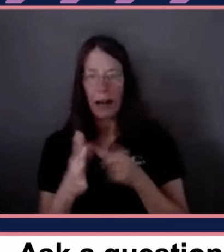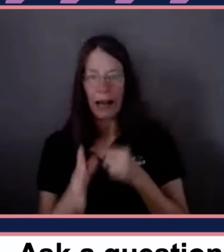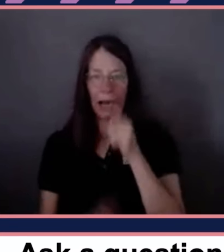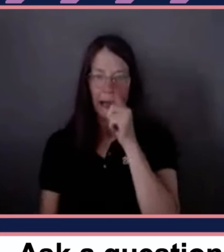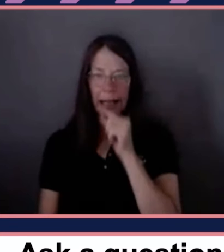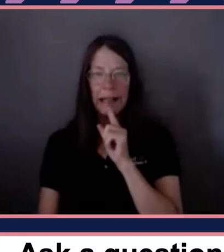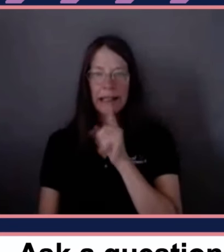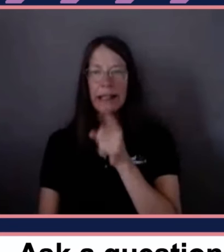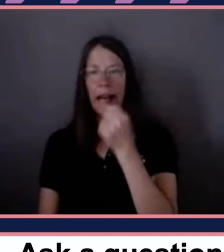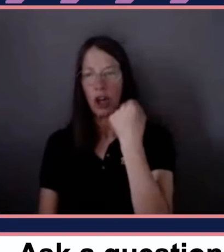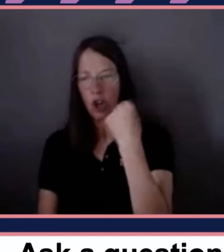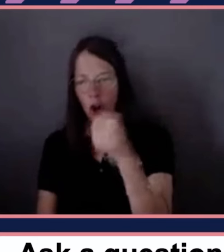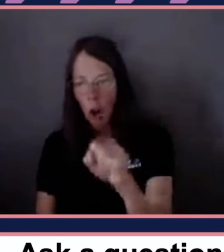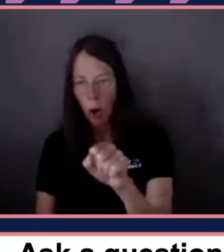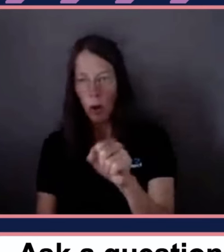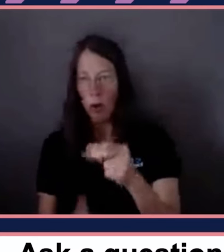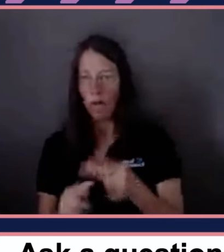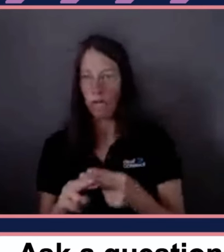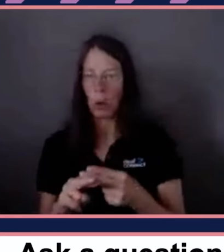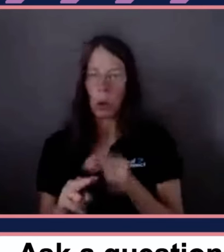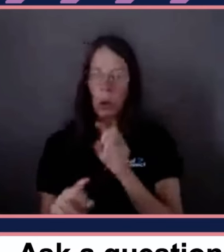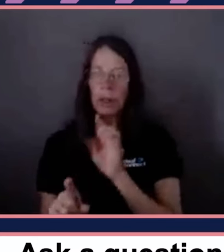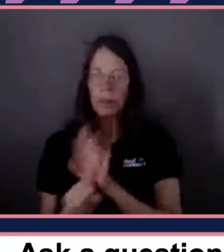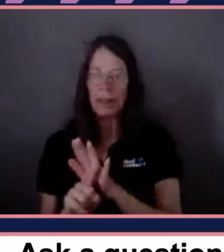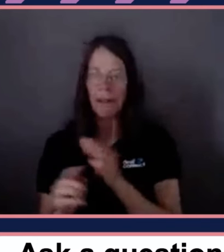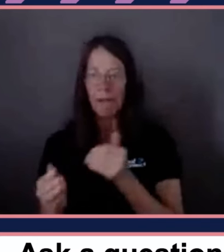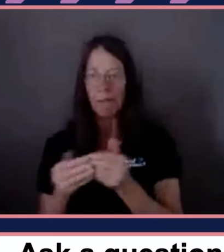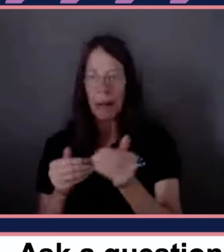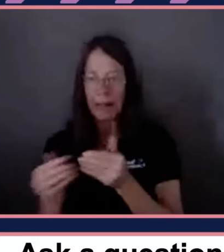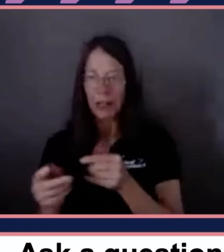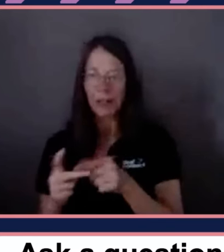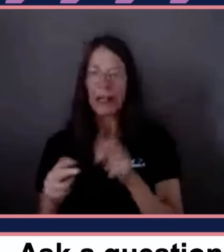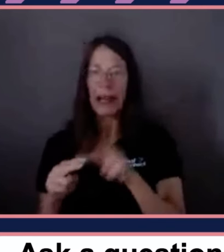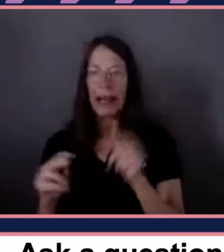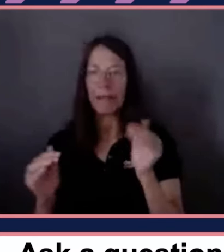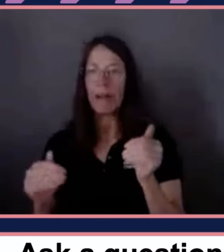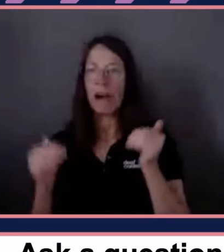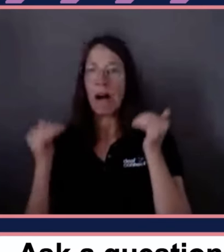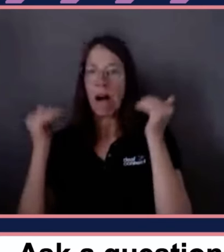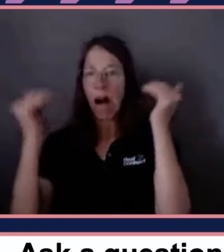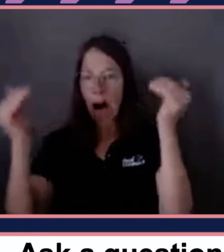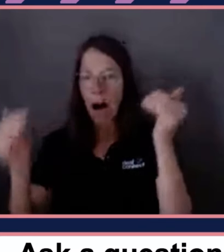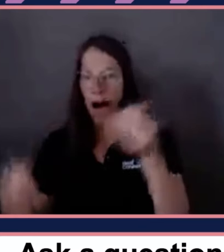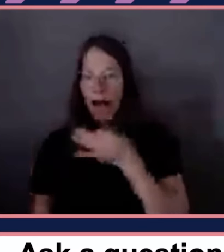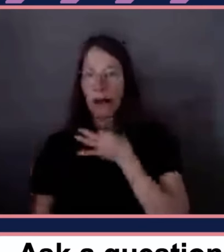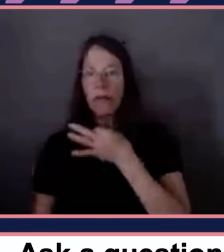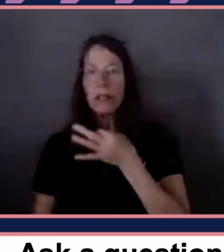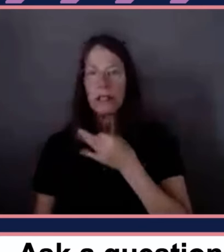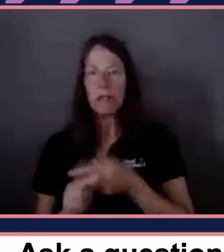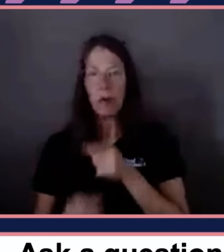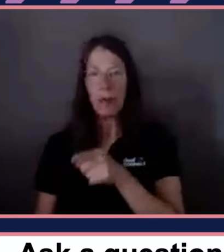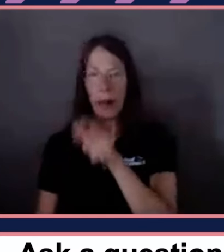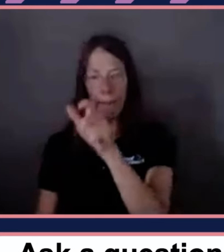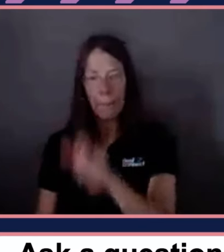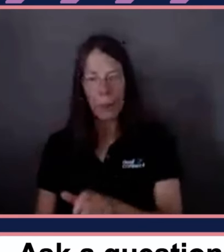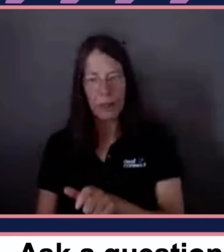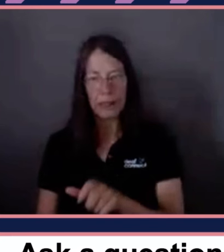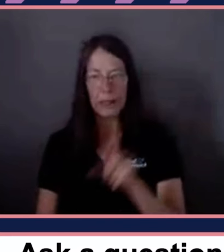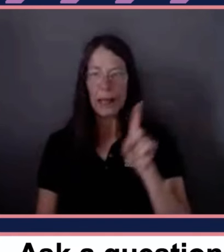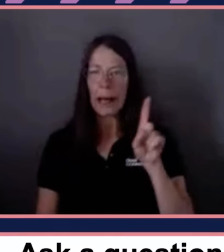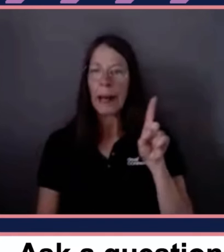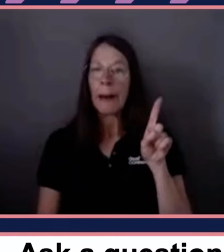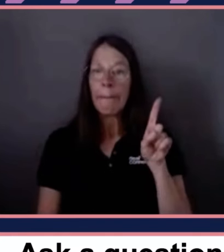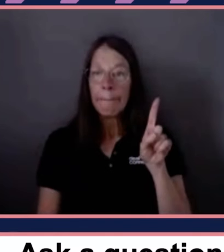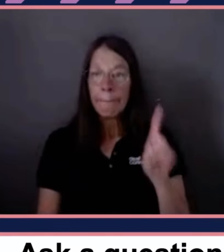but that significant risk at the moment didn't take into account how the participant